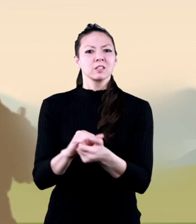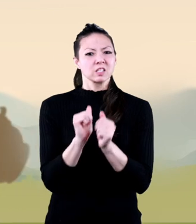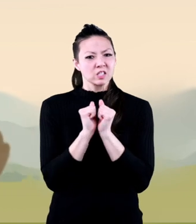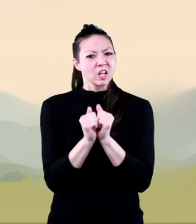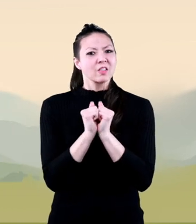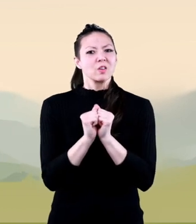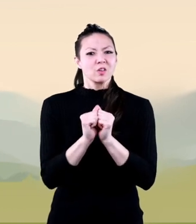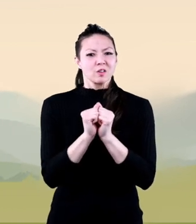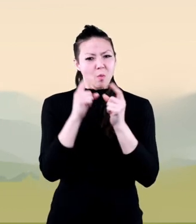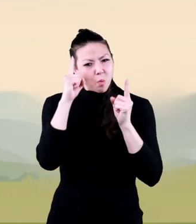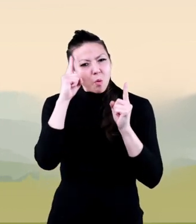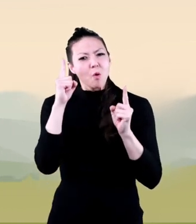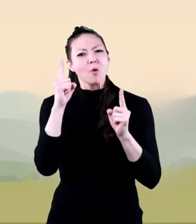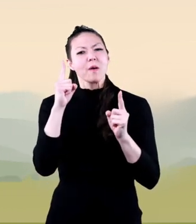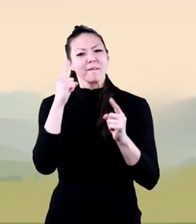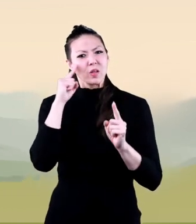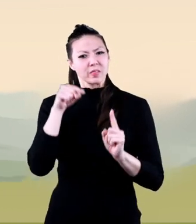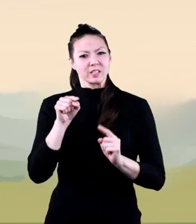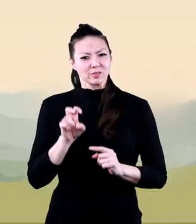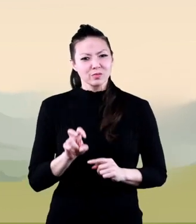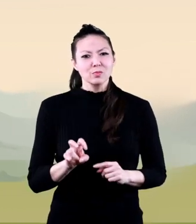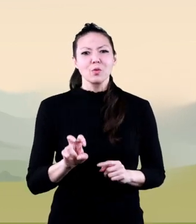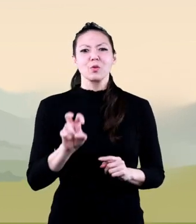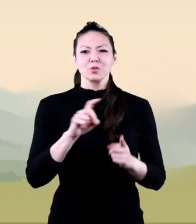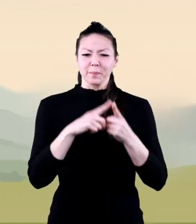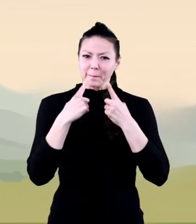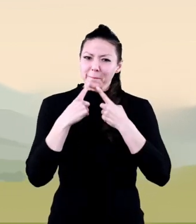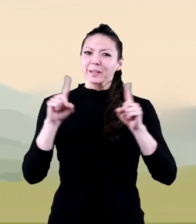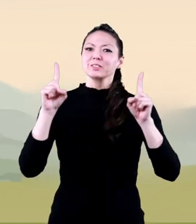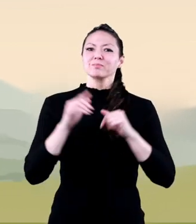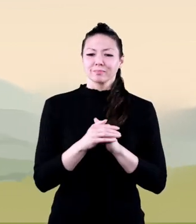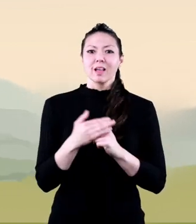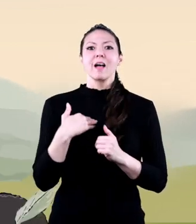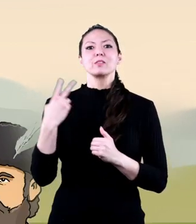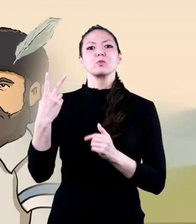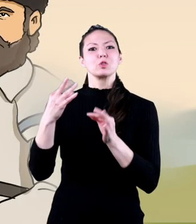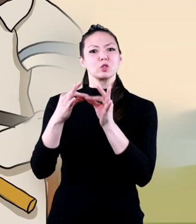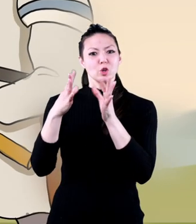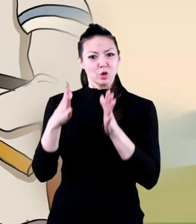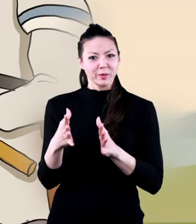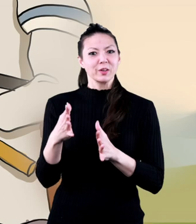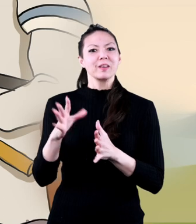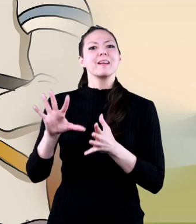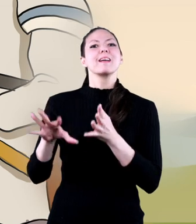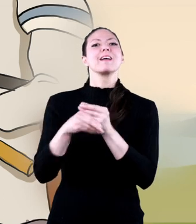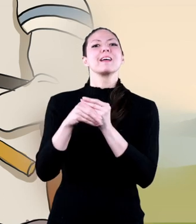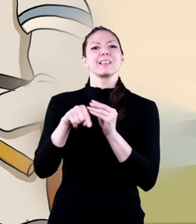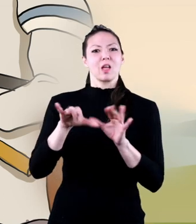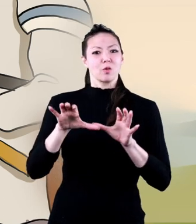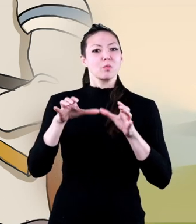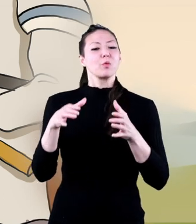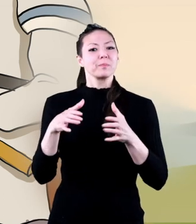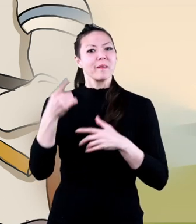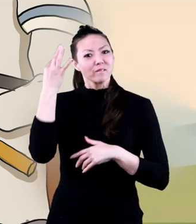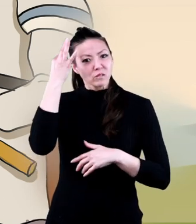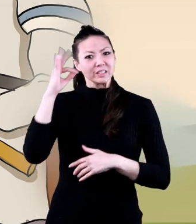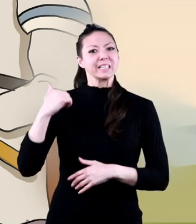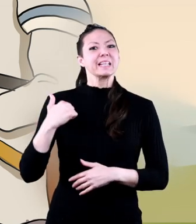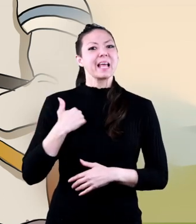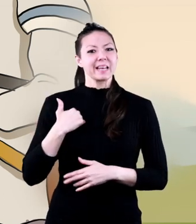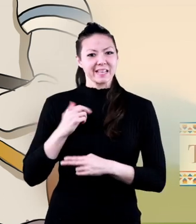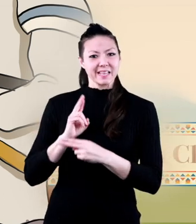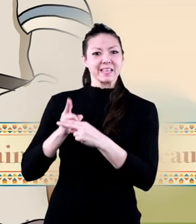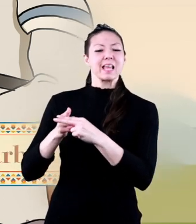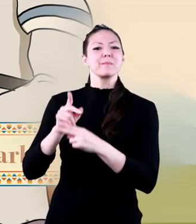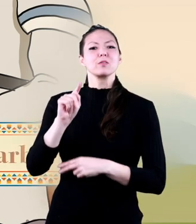accomplish the goals and purposes of the expedition. Later, two interpreters were added to the group. A